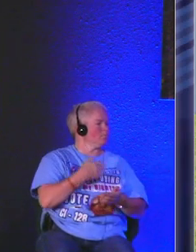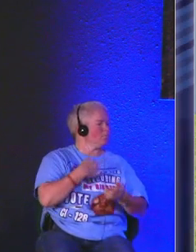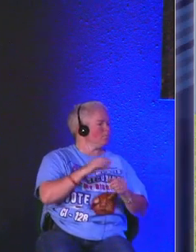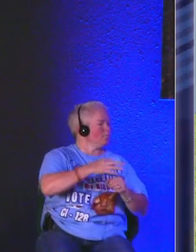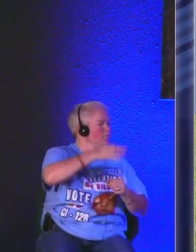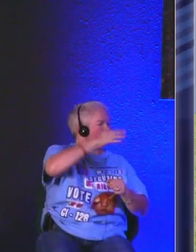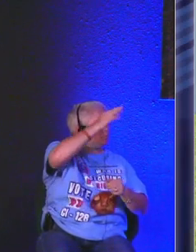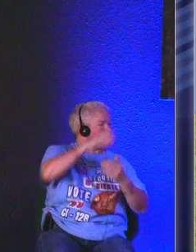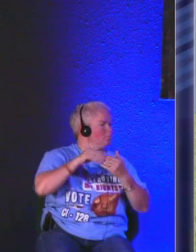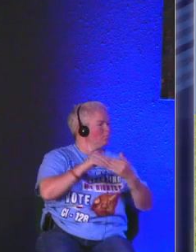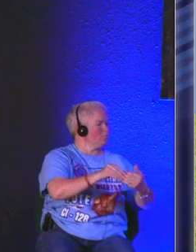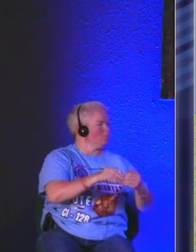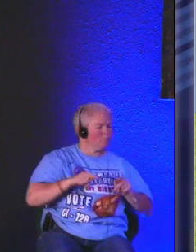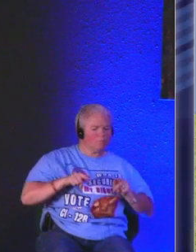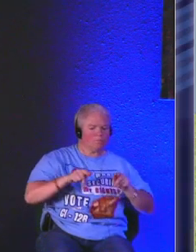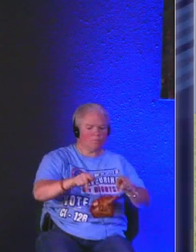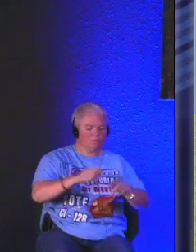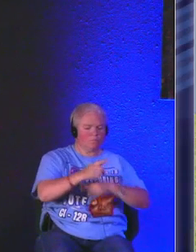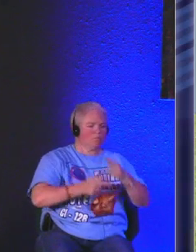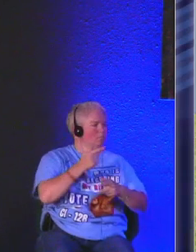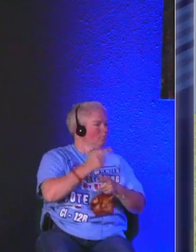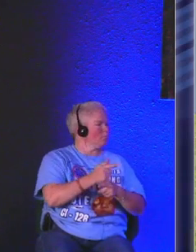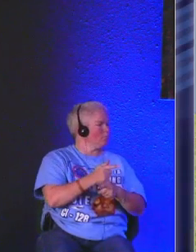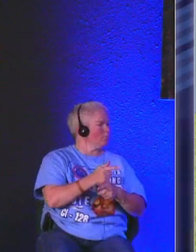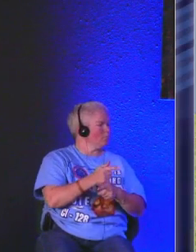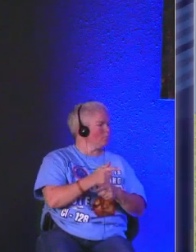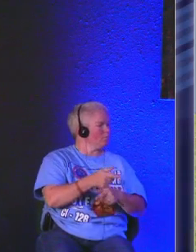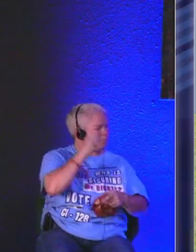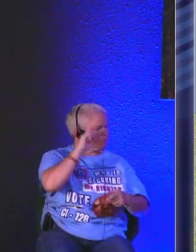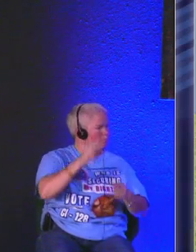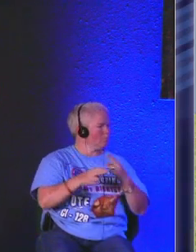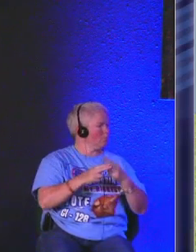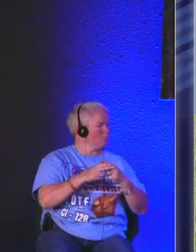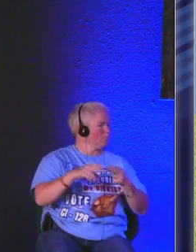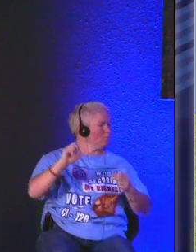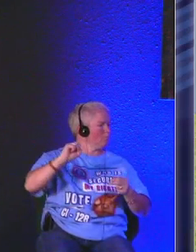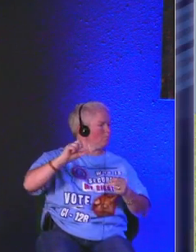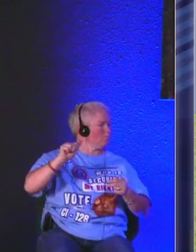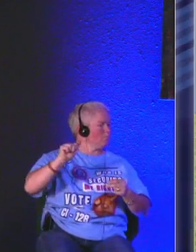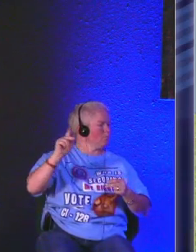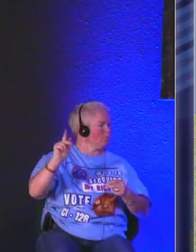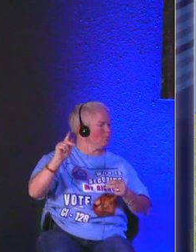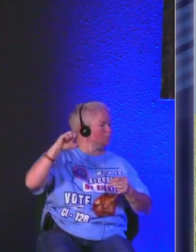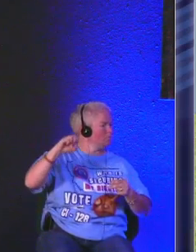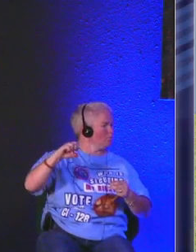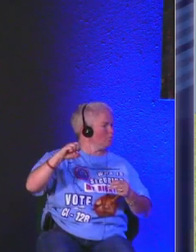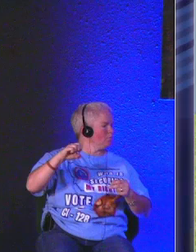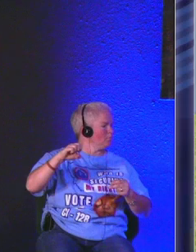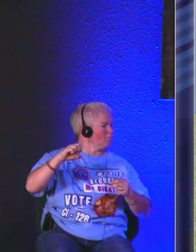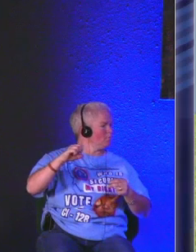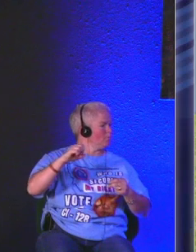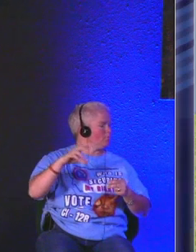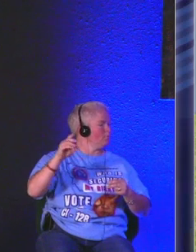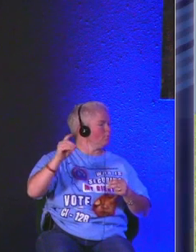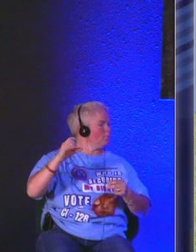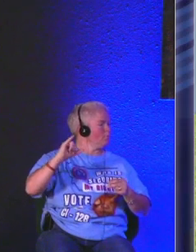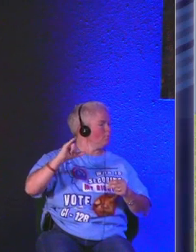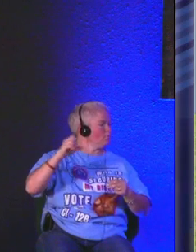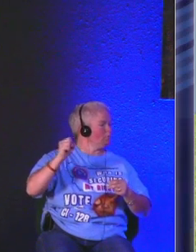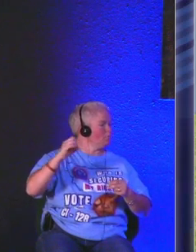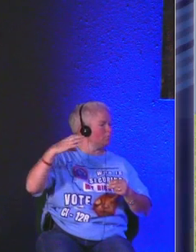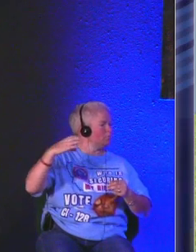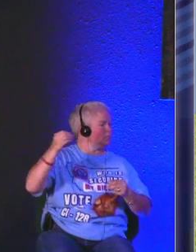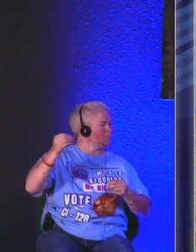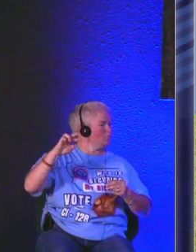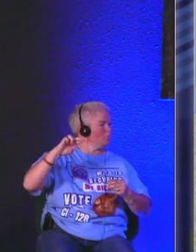sake have you ever been discouraged depressed or dismayed how